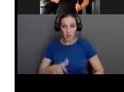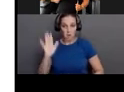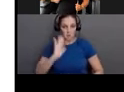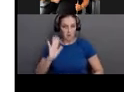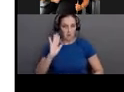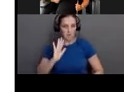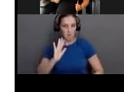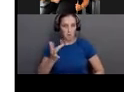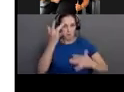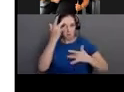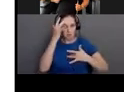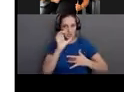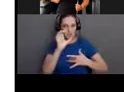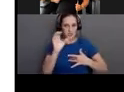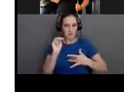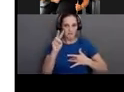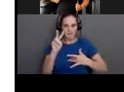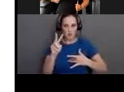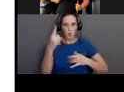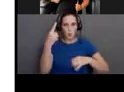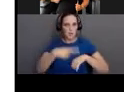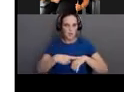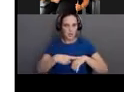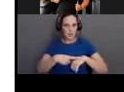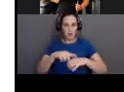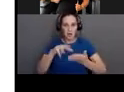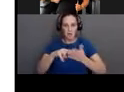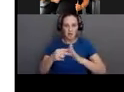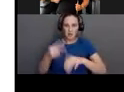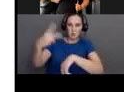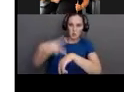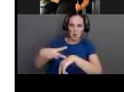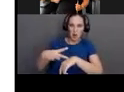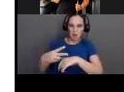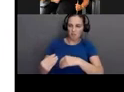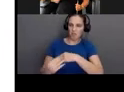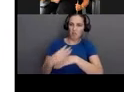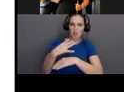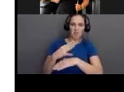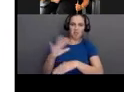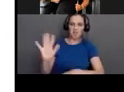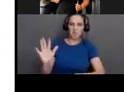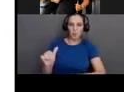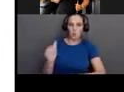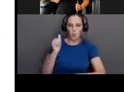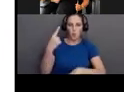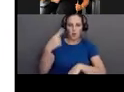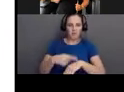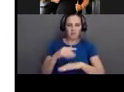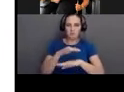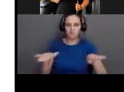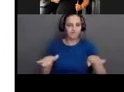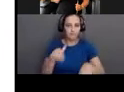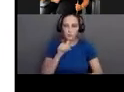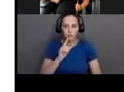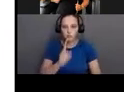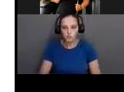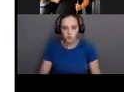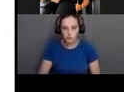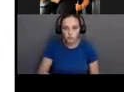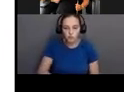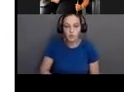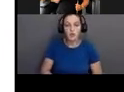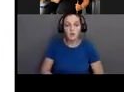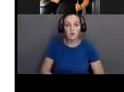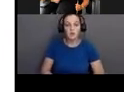can't pass this on to her baby again. That's not true. Two-thirds of infants with congenital CMD are born to moms who've already had a